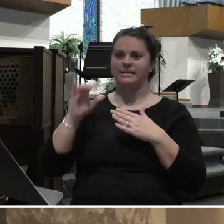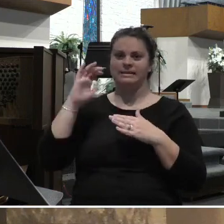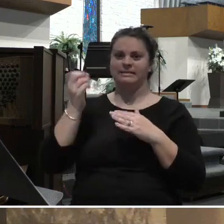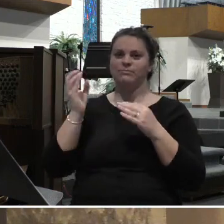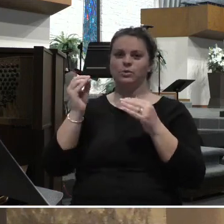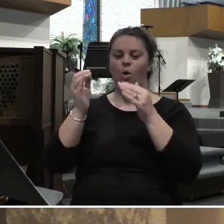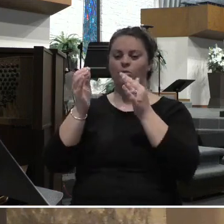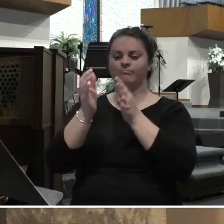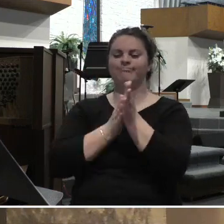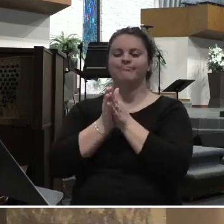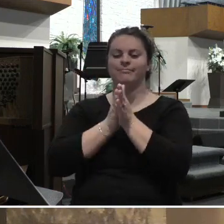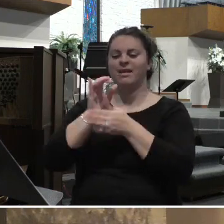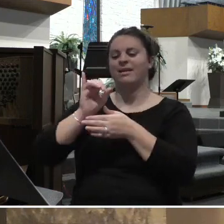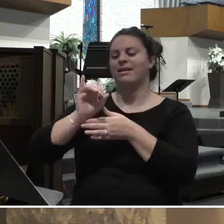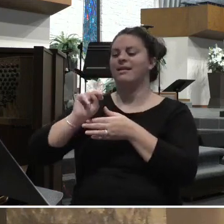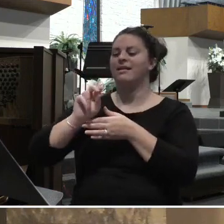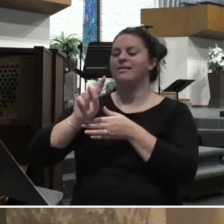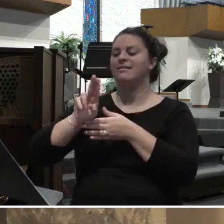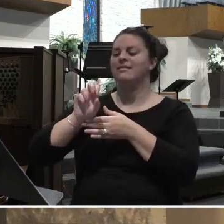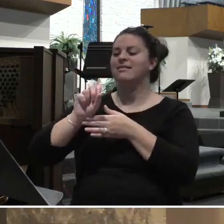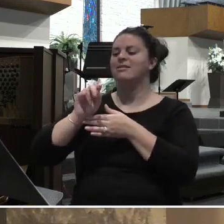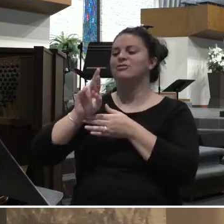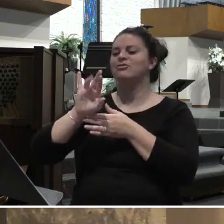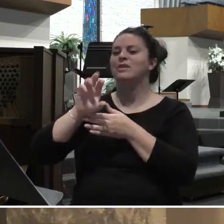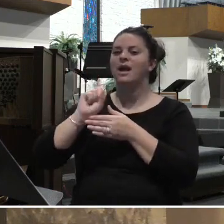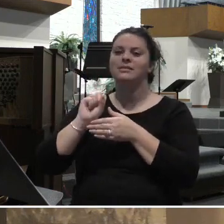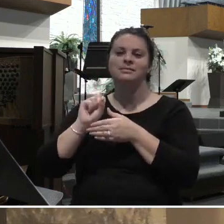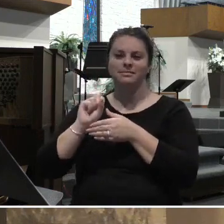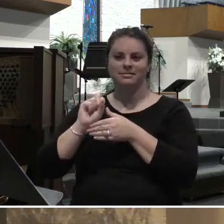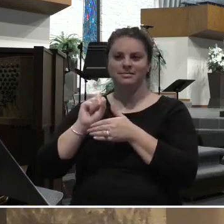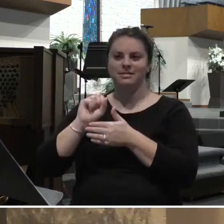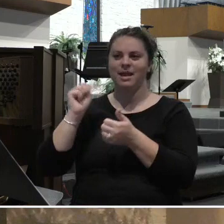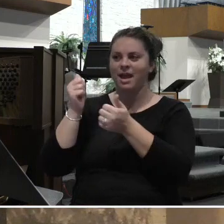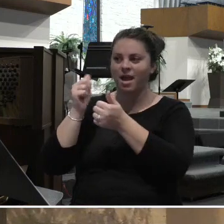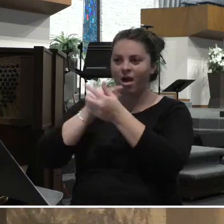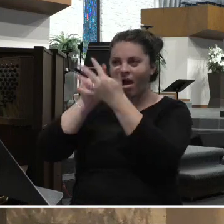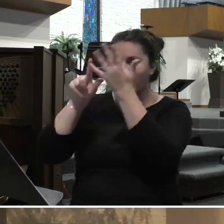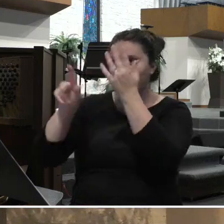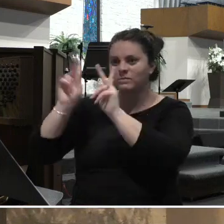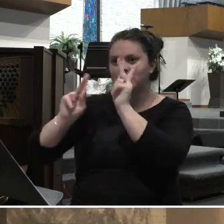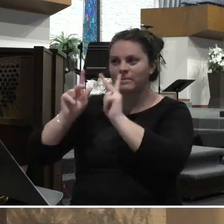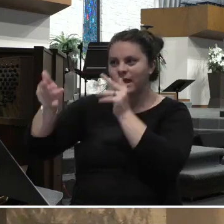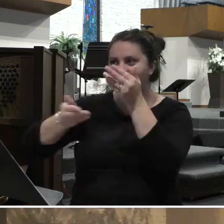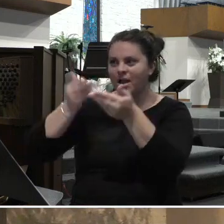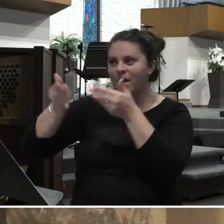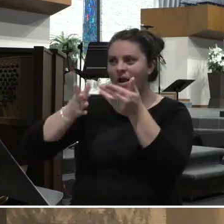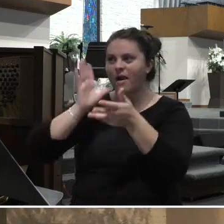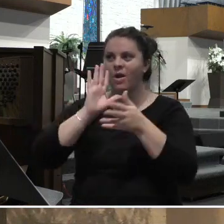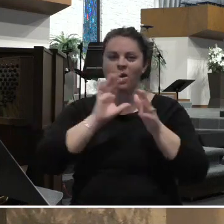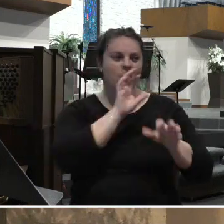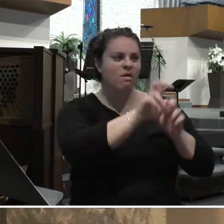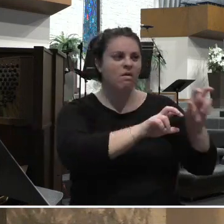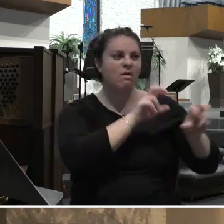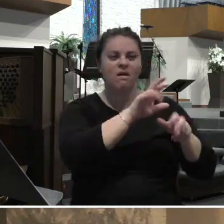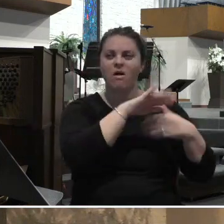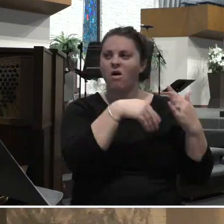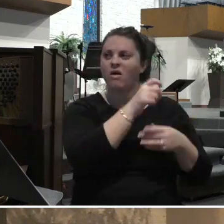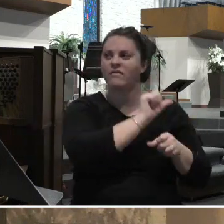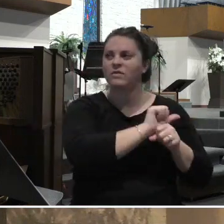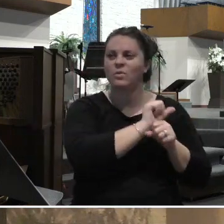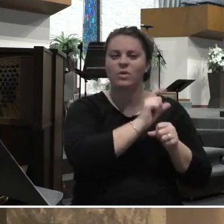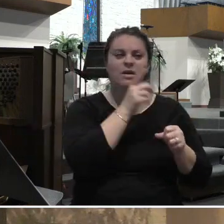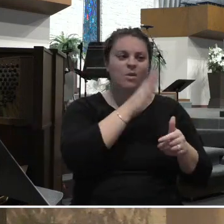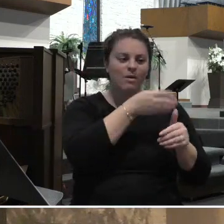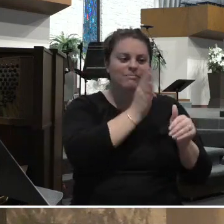all the work done. Everybody's going to put in all of their work, and he's going to have it done. It's like he's going to have this project done